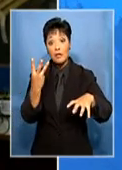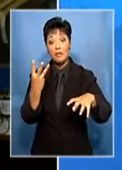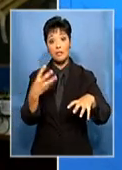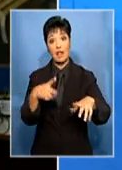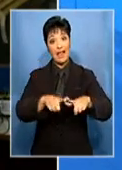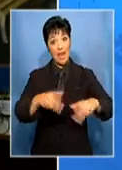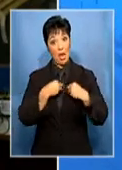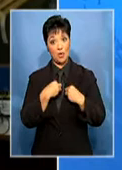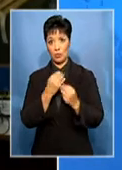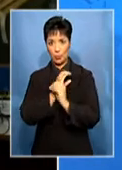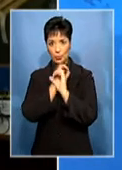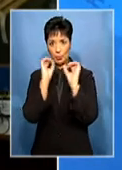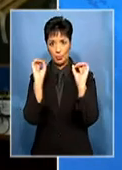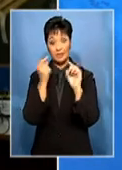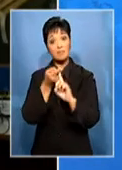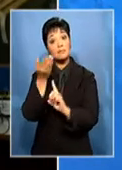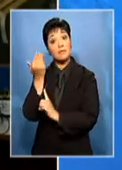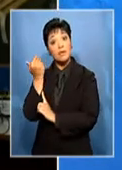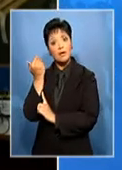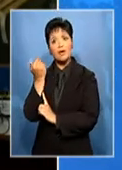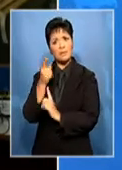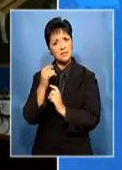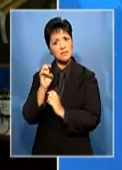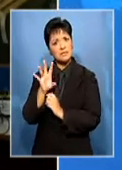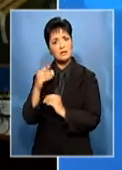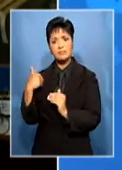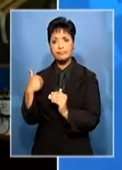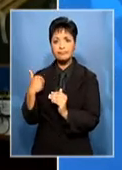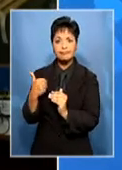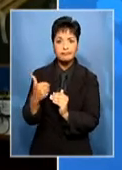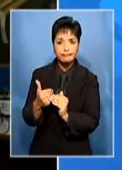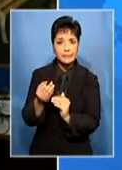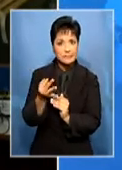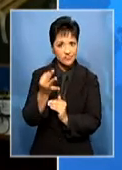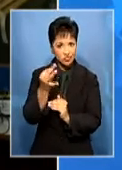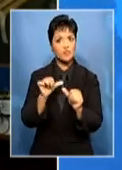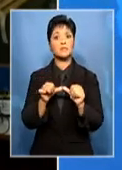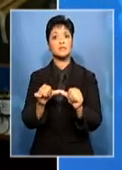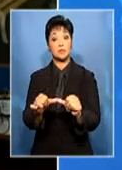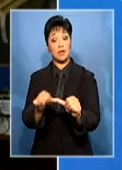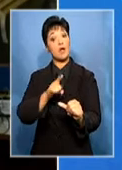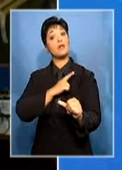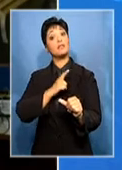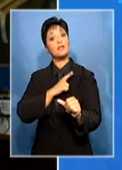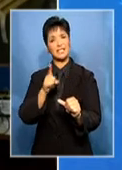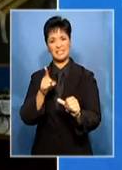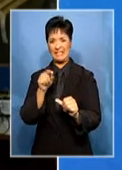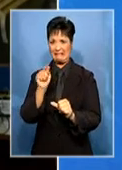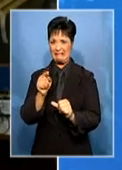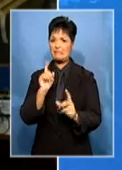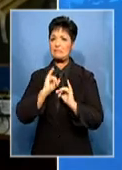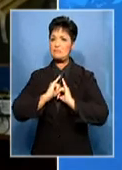not only then, but in the future, in perpetuity. And that is why it was so evil.